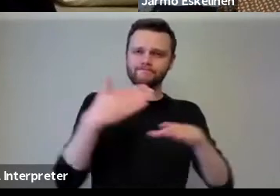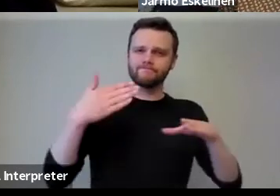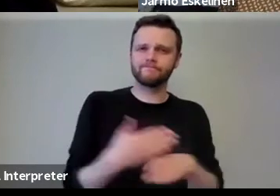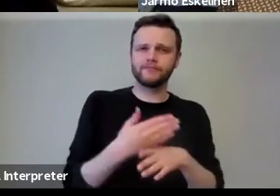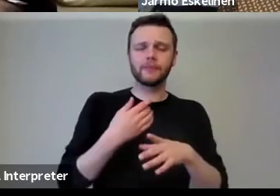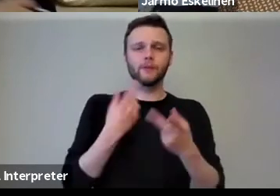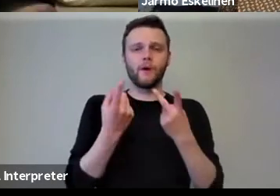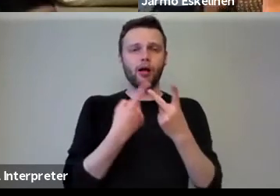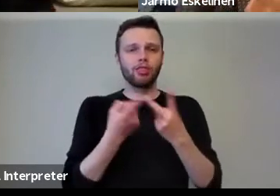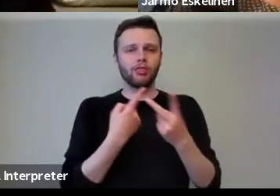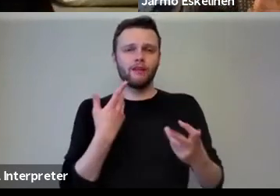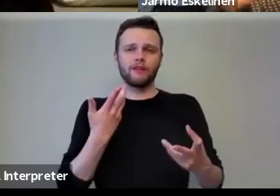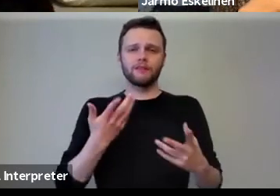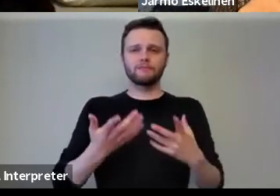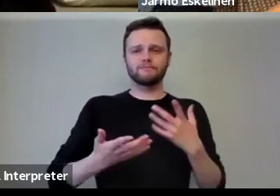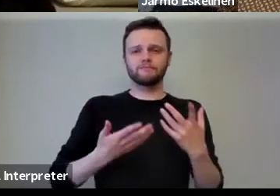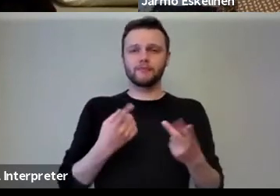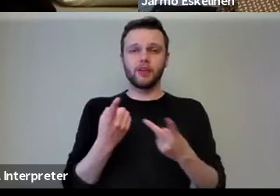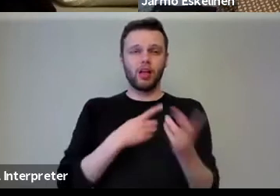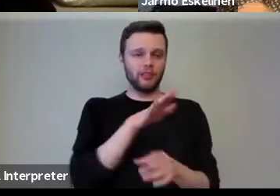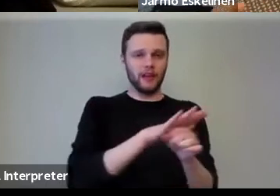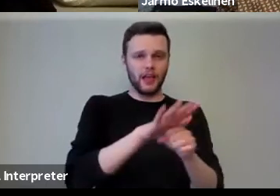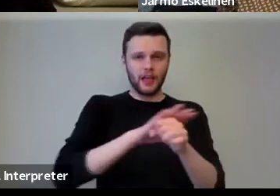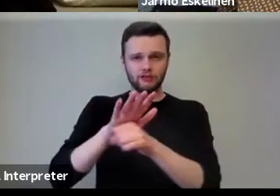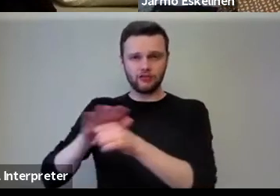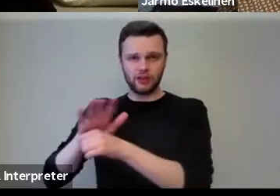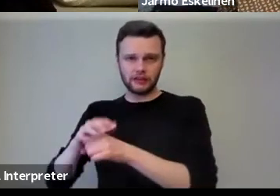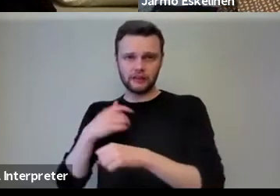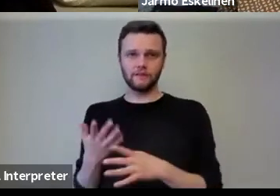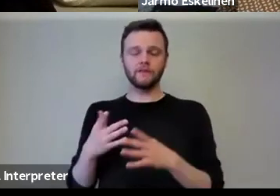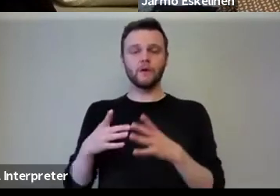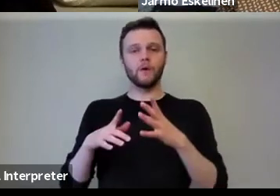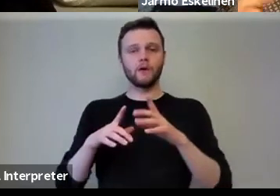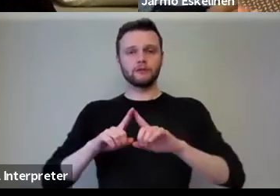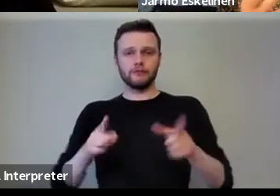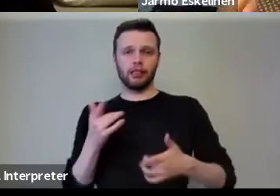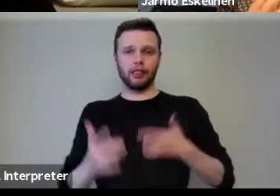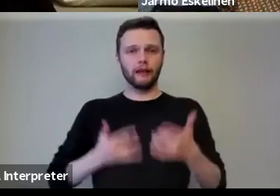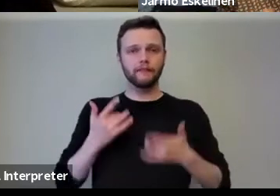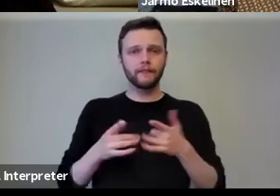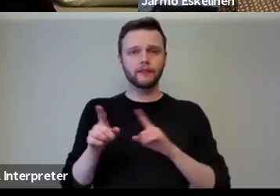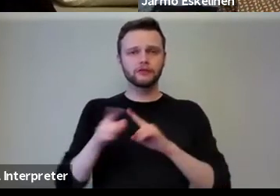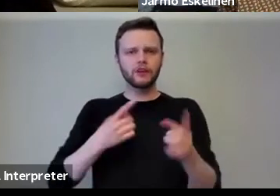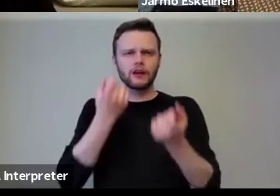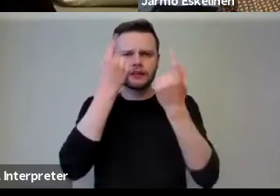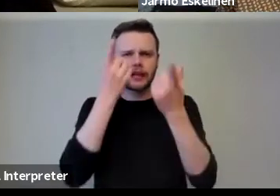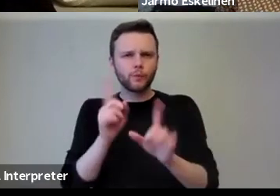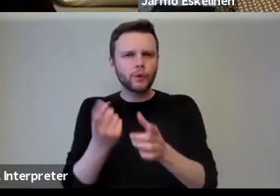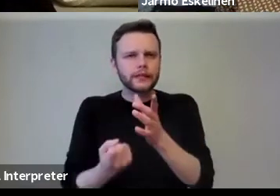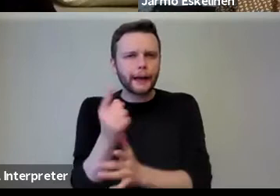to, to other, other, other areas of, of urban, urban life to understand what's happening.